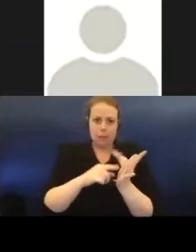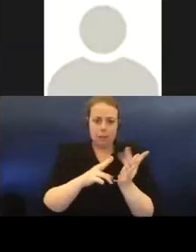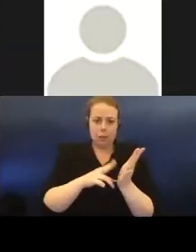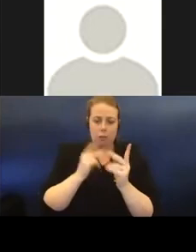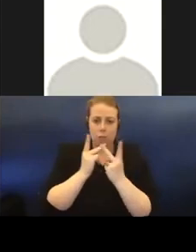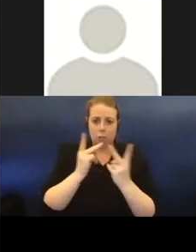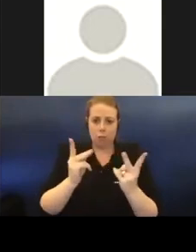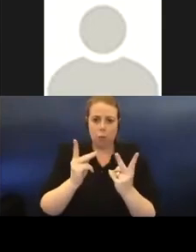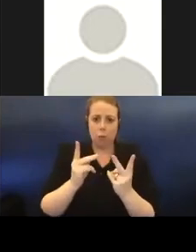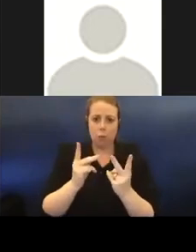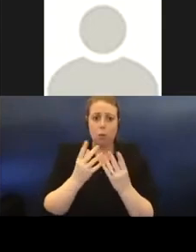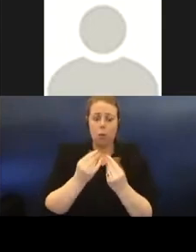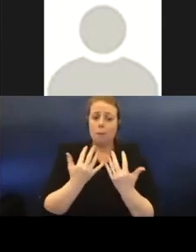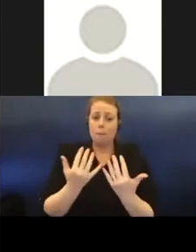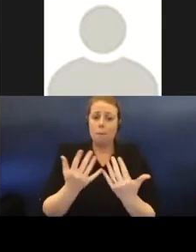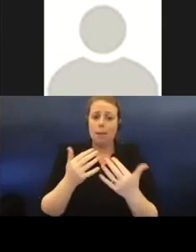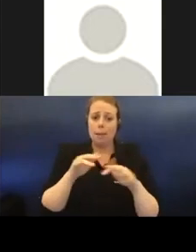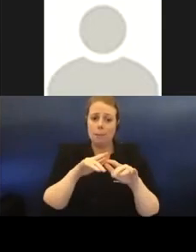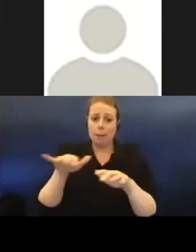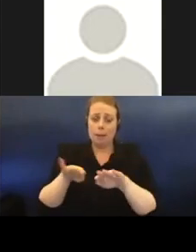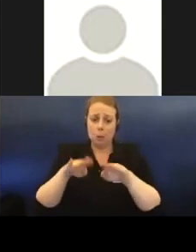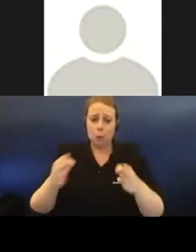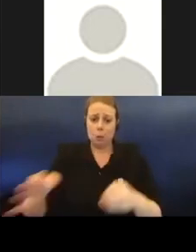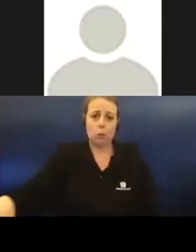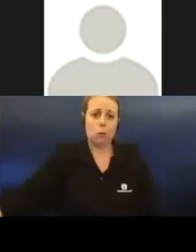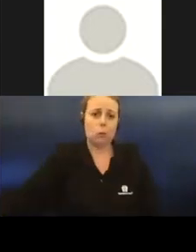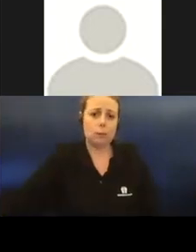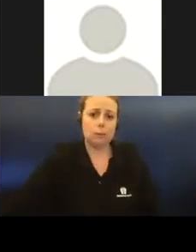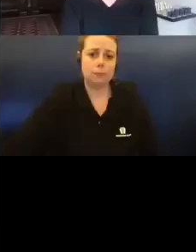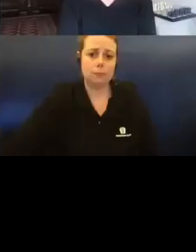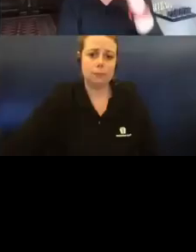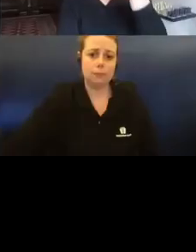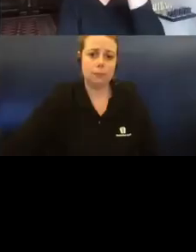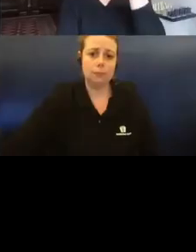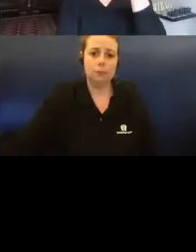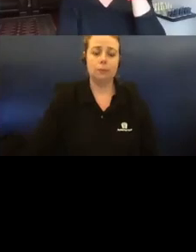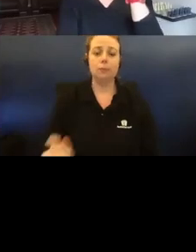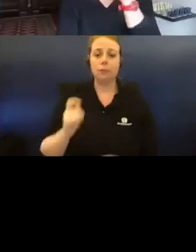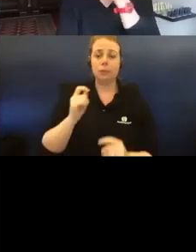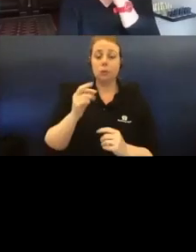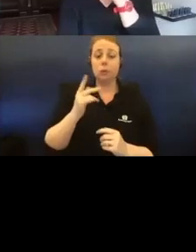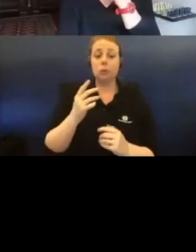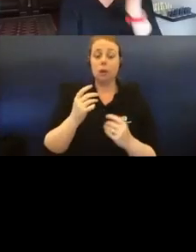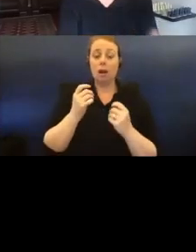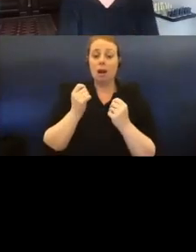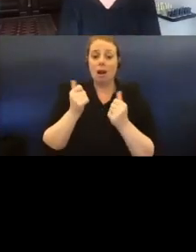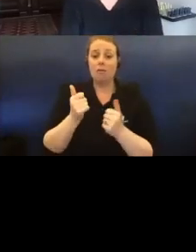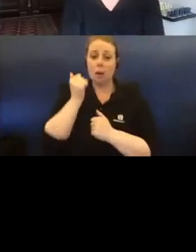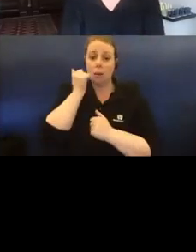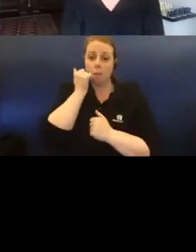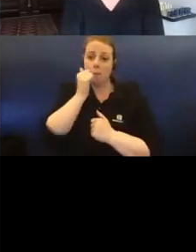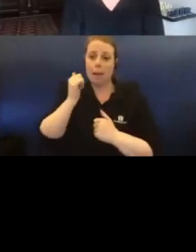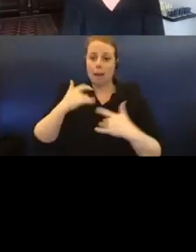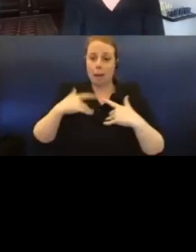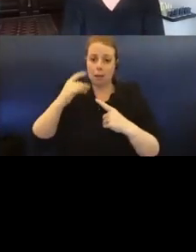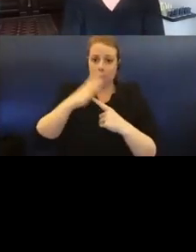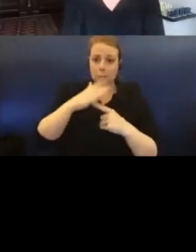multiple piano stalls. During this period, soon after Black Lives Matter protests around the world, I was commissioned by Wyndham